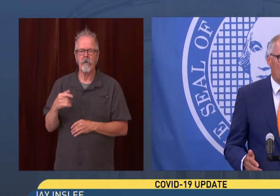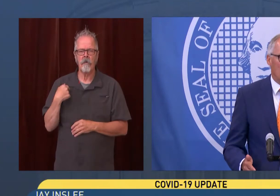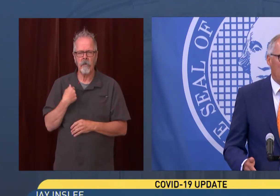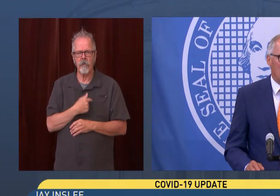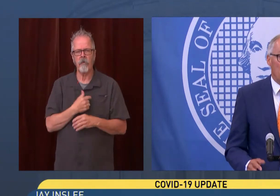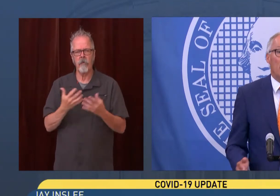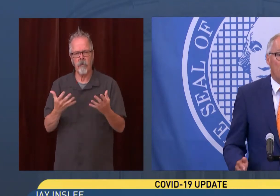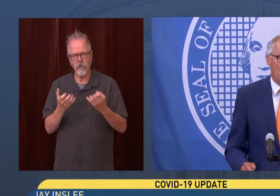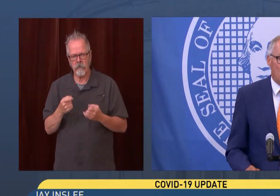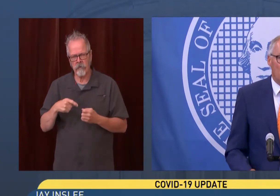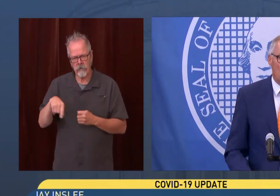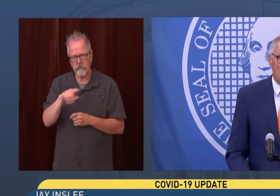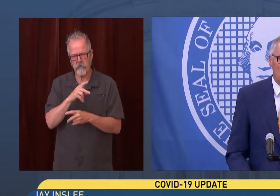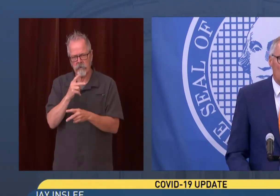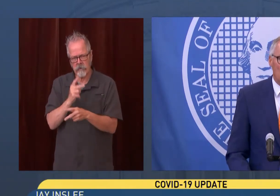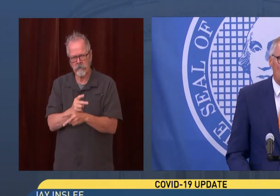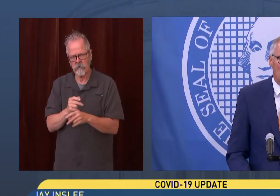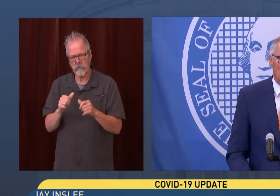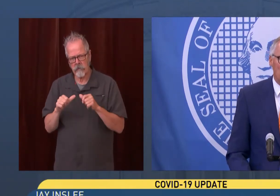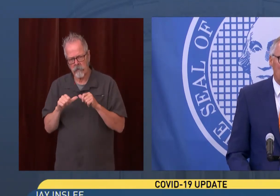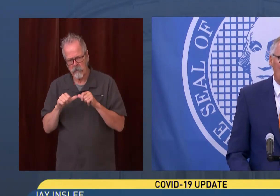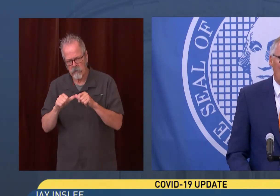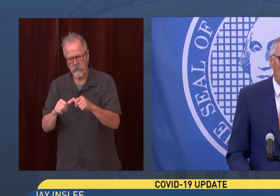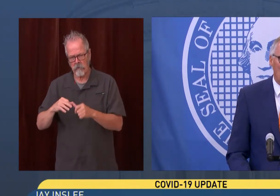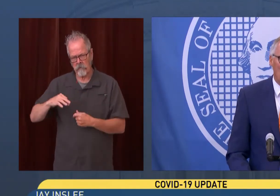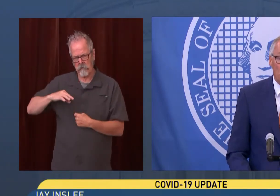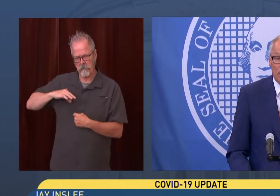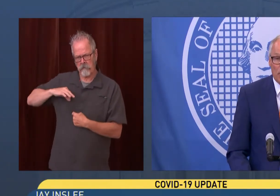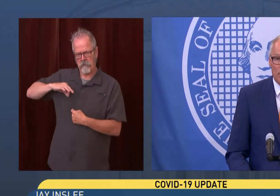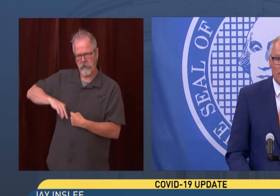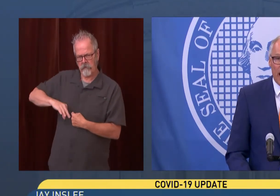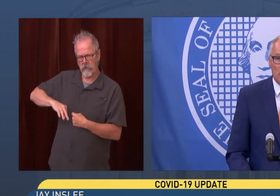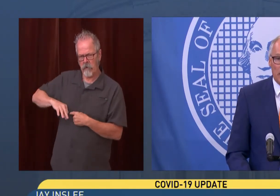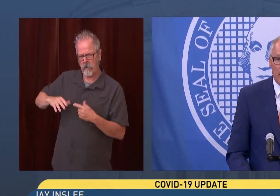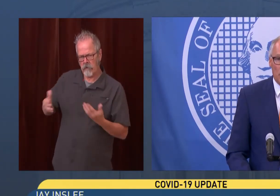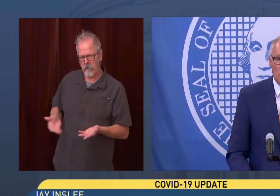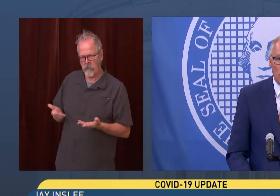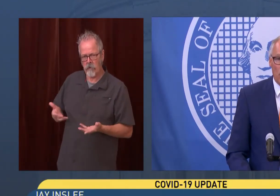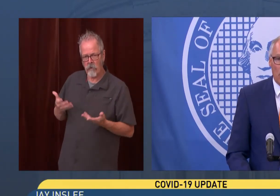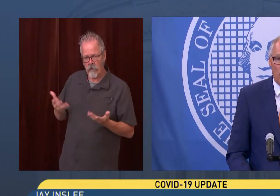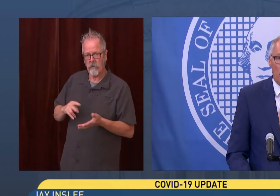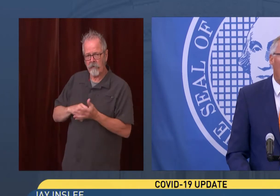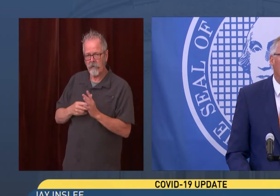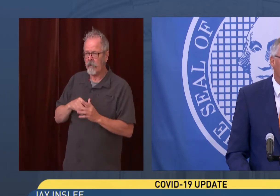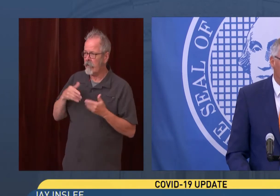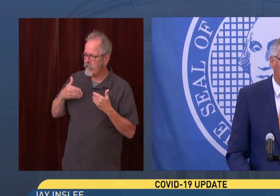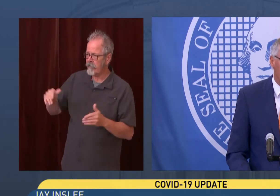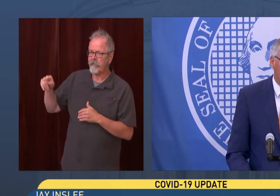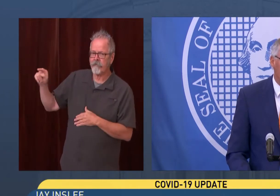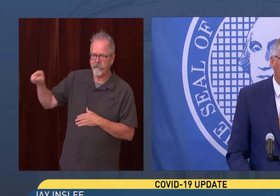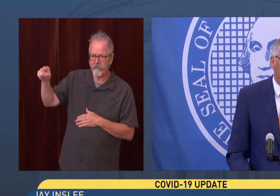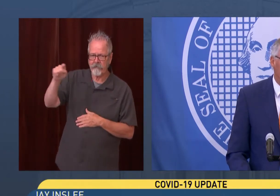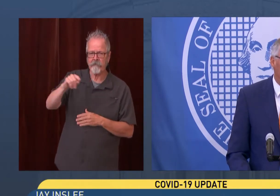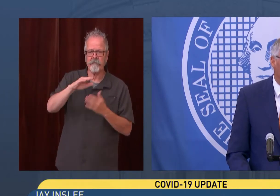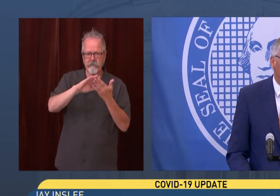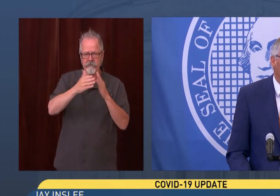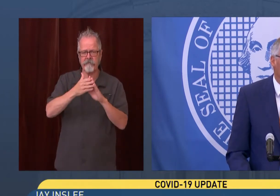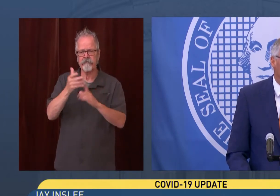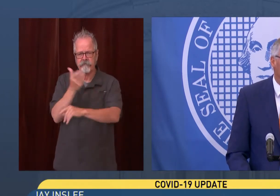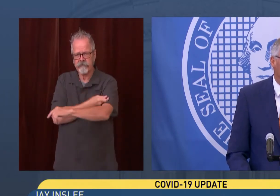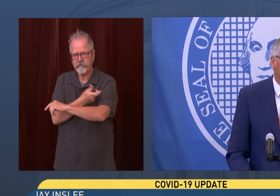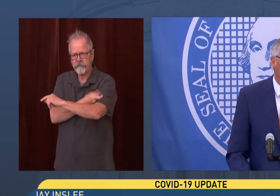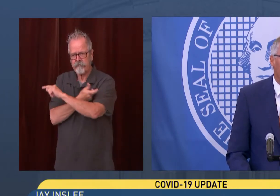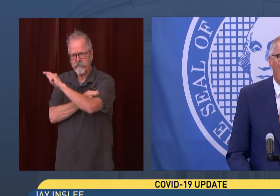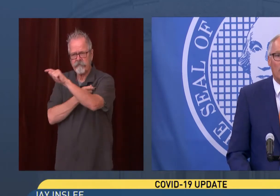benefit, if you will, to encourage people, more people to be vaccinated. So we want, we're mindful of that, that some people got